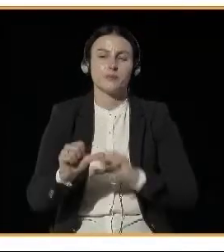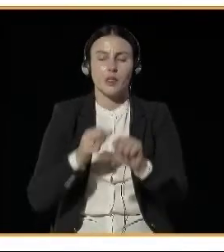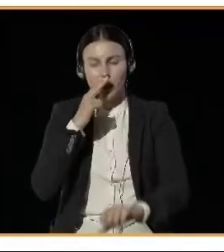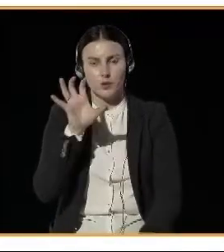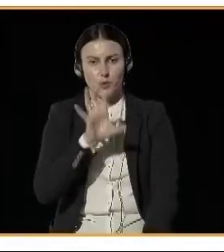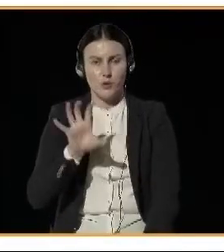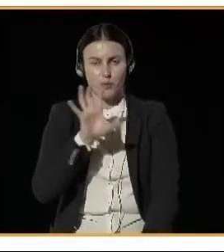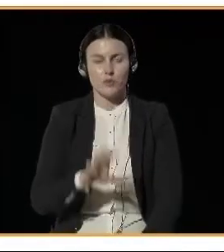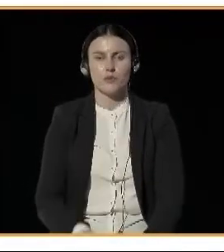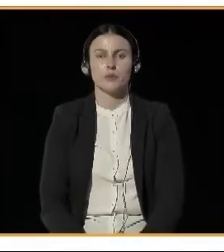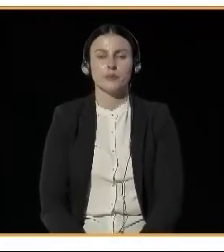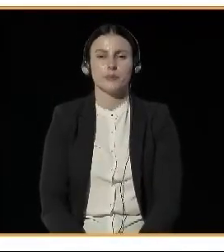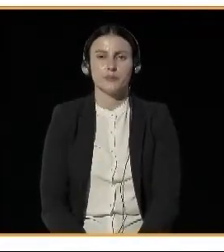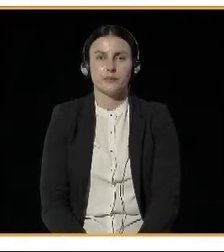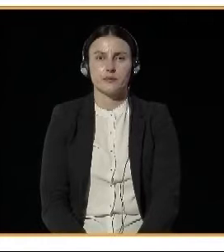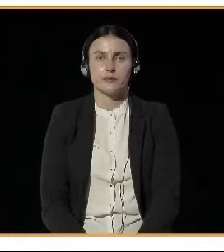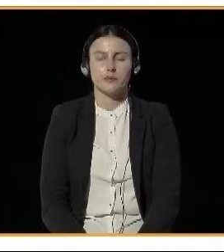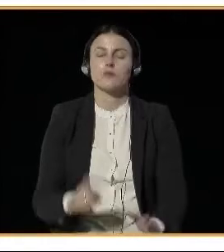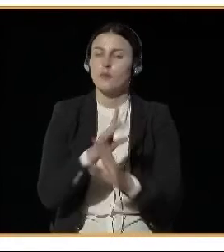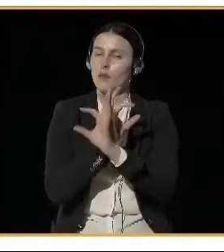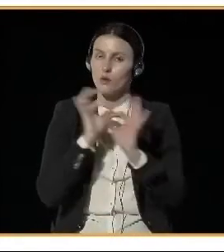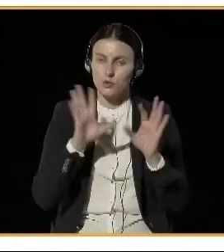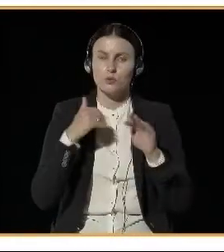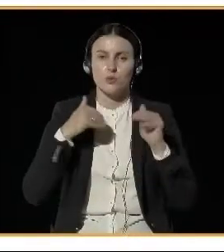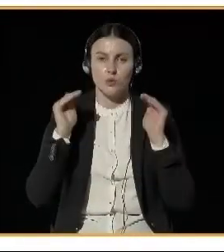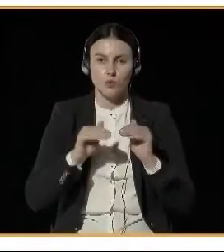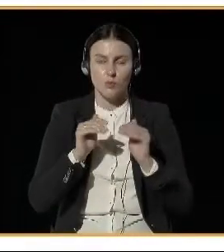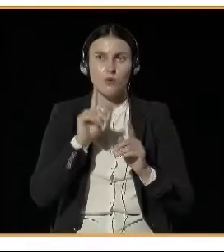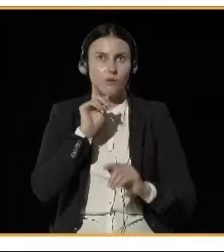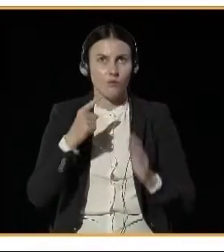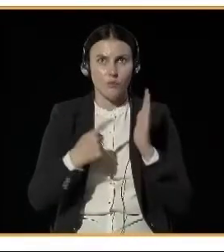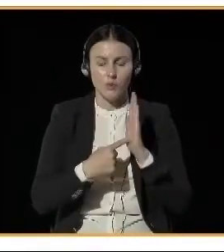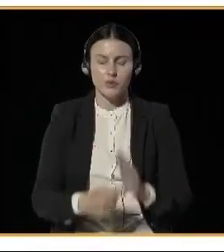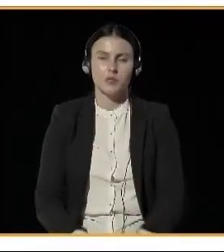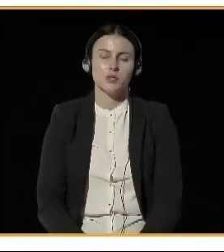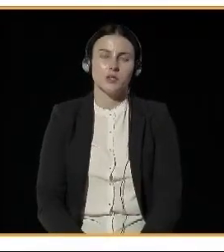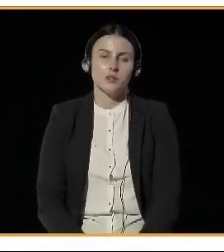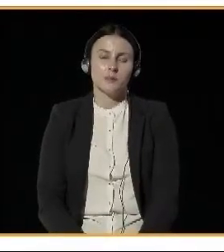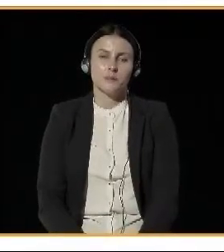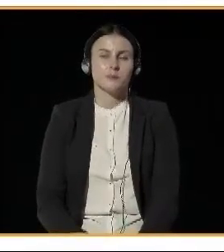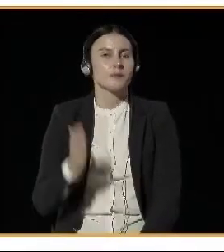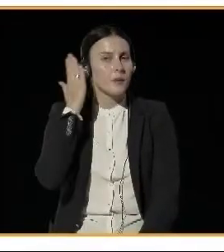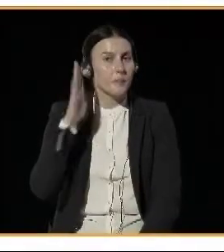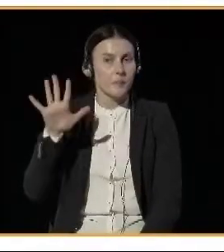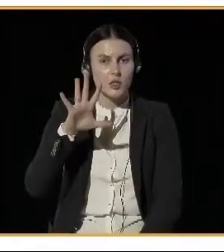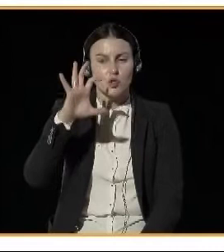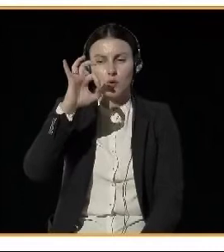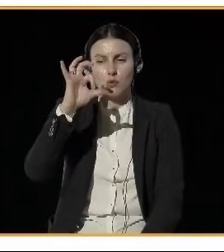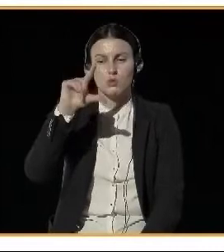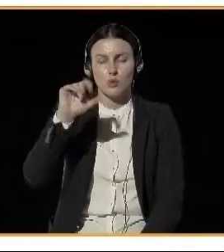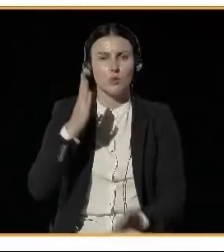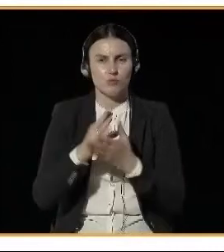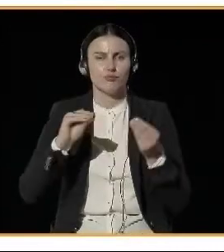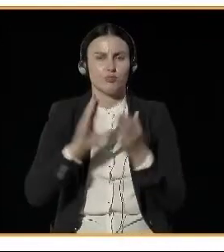to reduce air pollution, like cleaning the roads more often, building new cycle